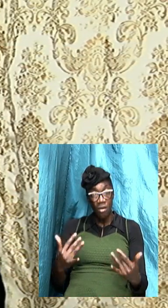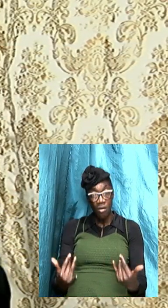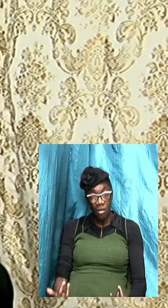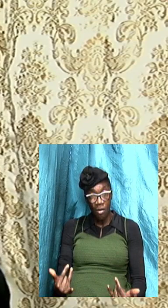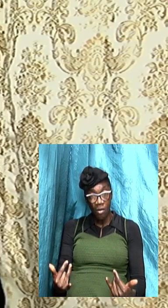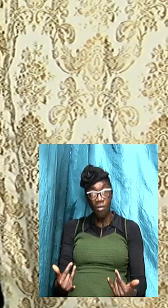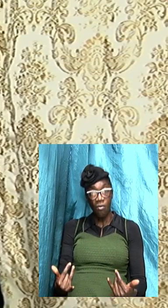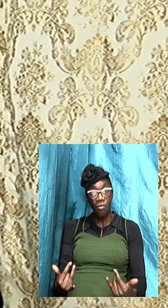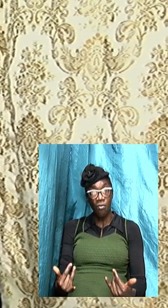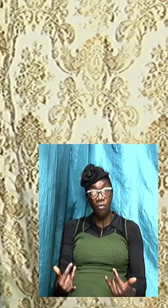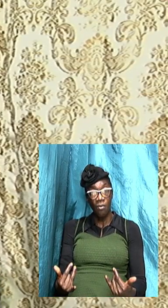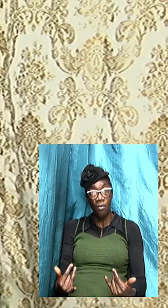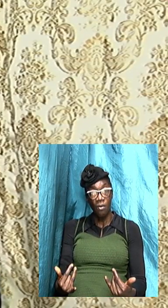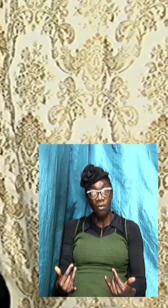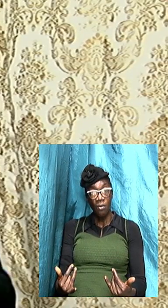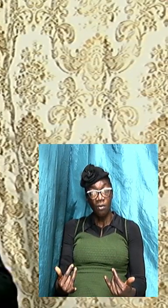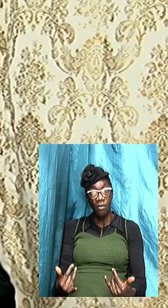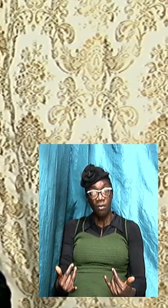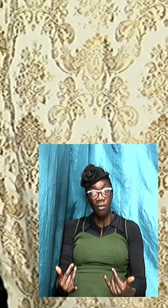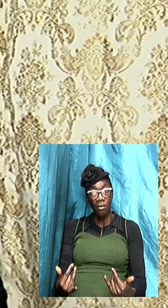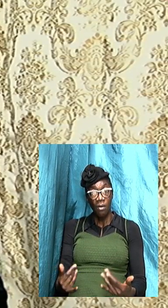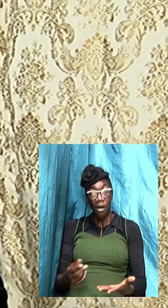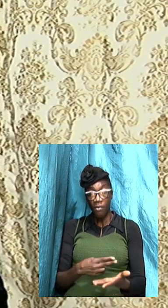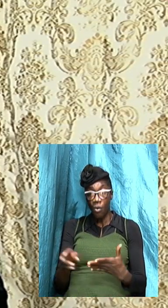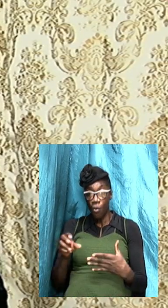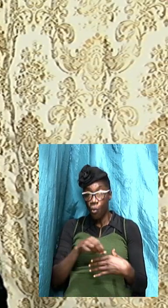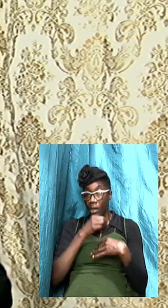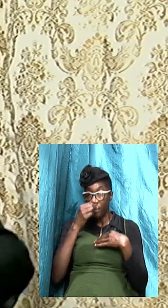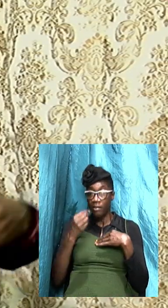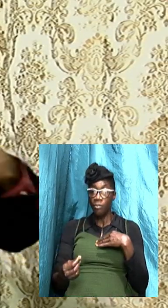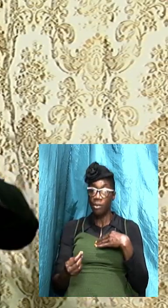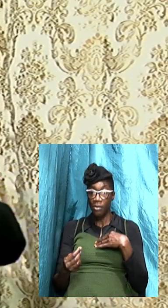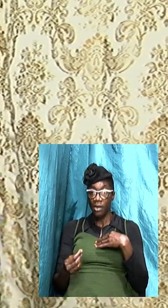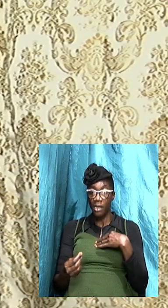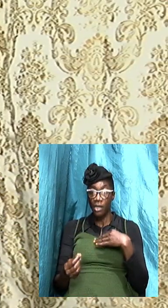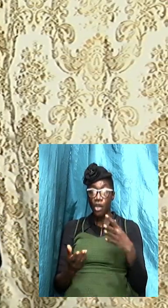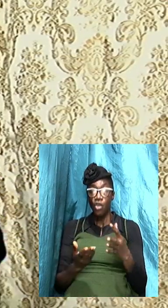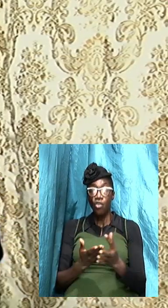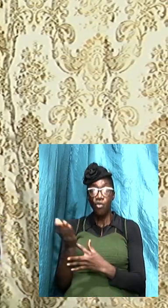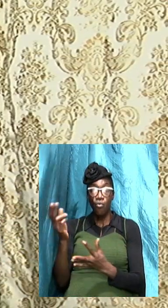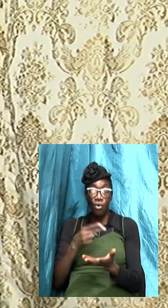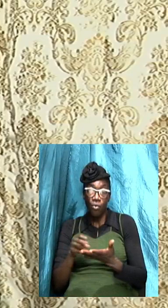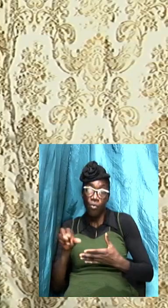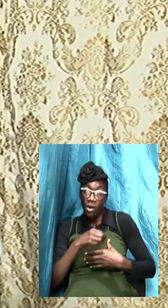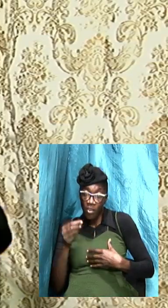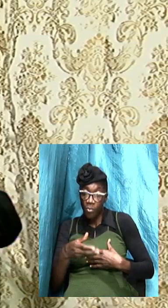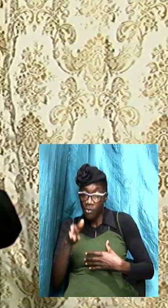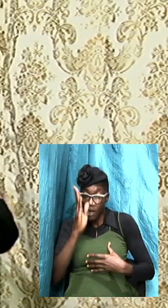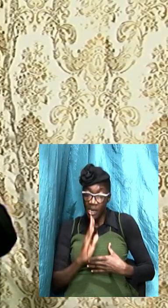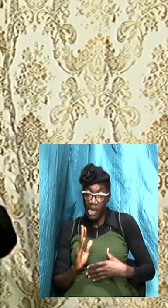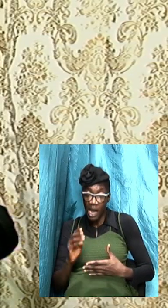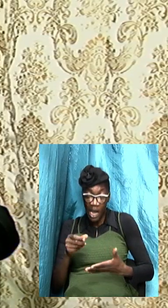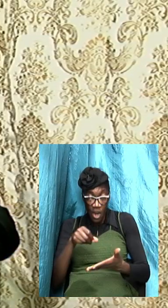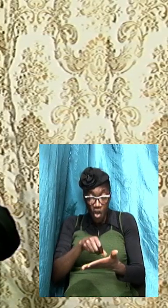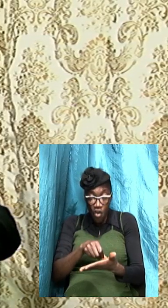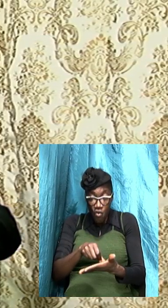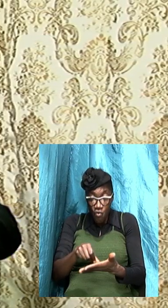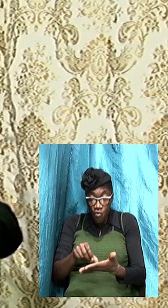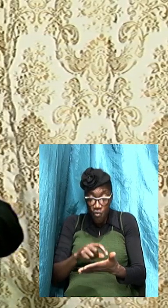the era of the Holy Ghost through the Holy Ghost God has now write